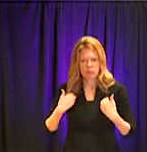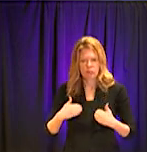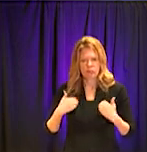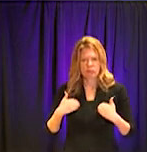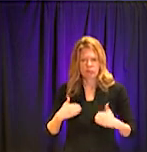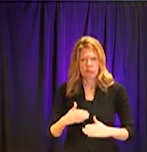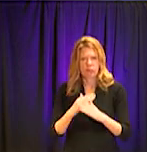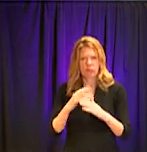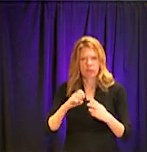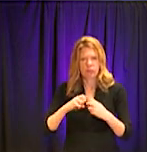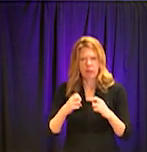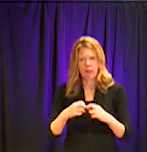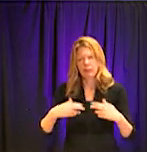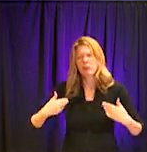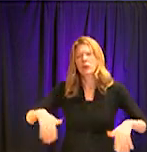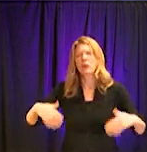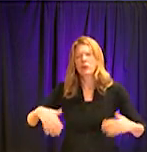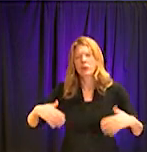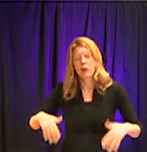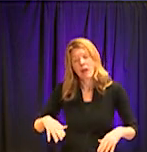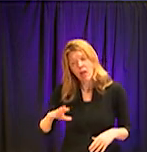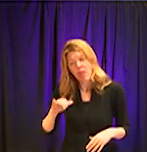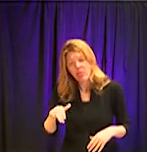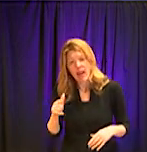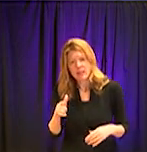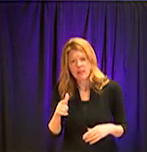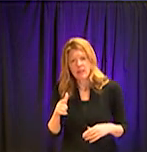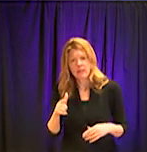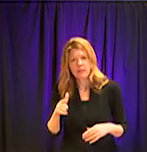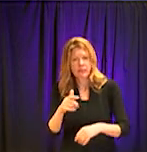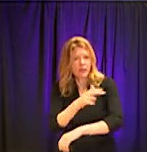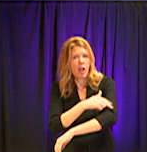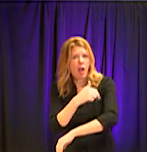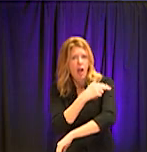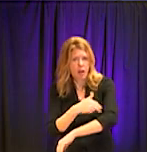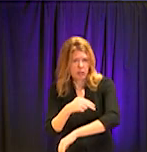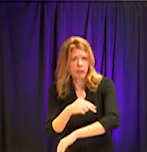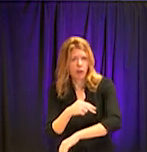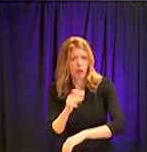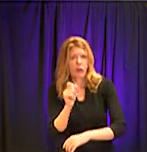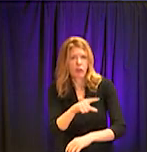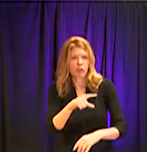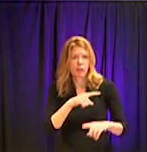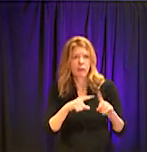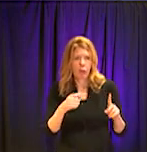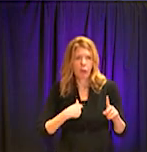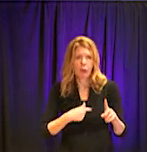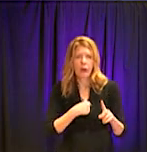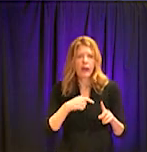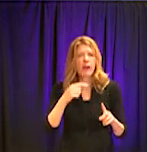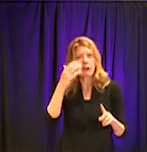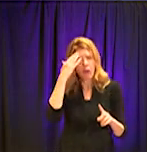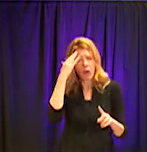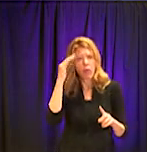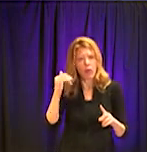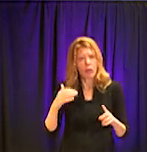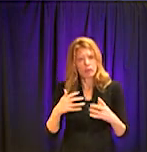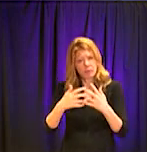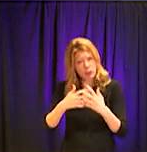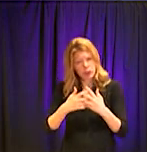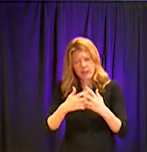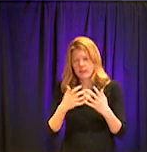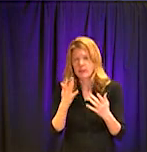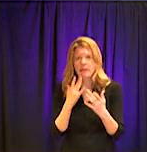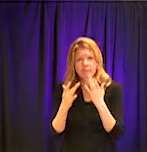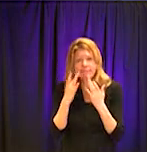a medical hospital question, but we are, we are very much aware of the shortage of ventilators throughout Georgia, um, and hospital